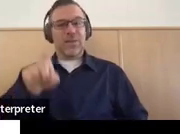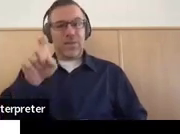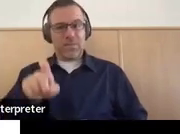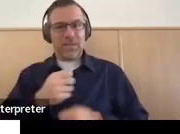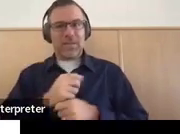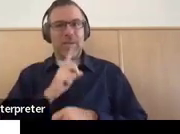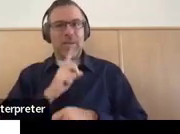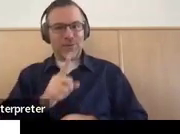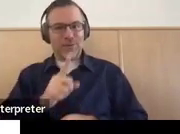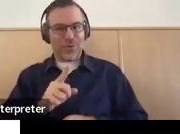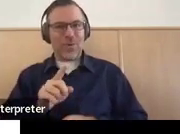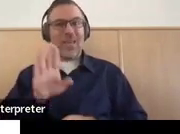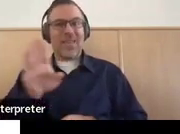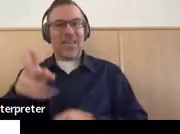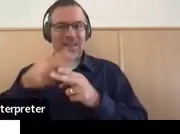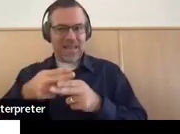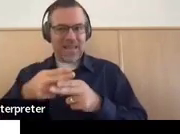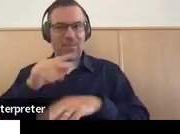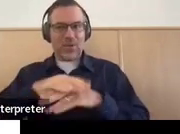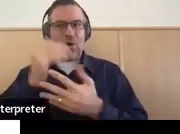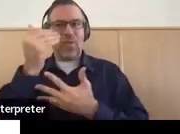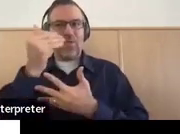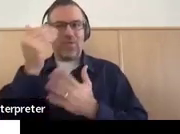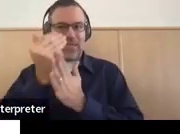invited on the back of the advance notice.